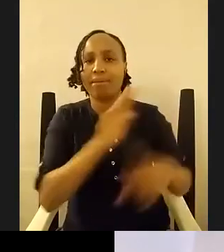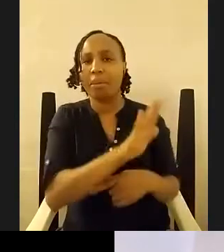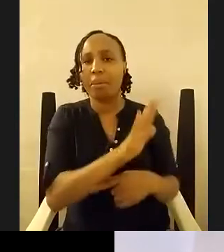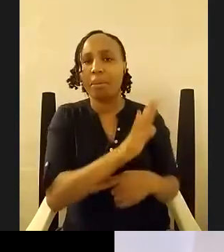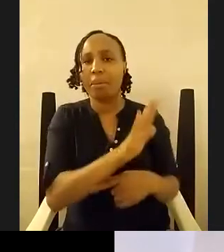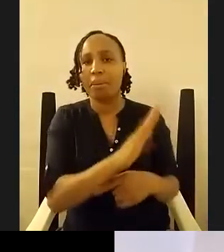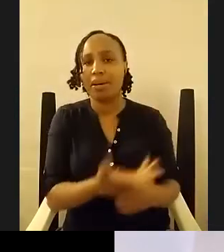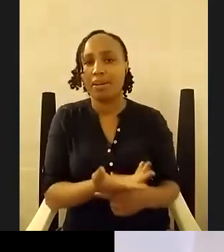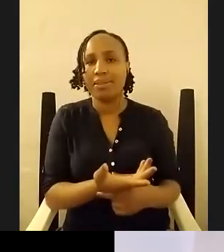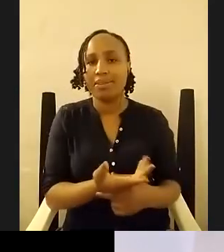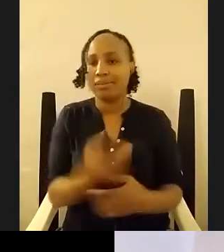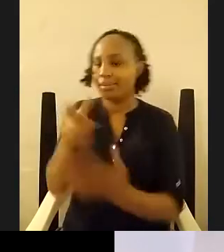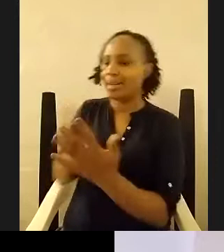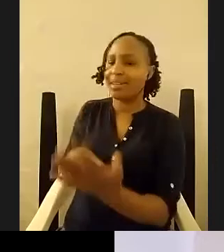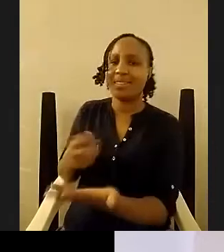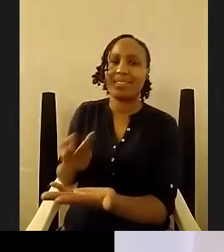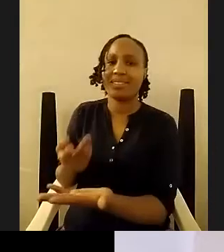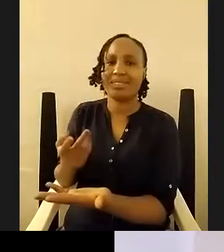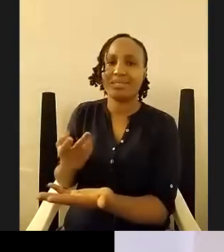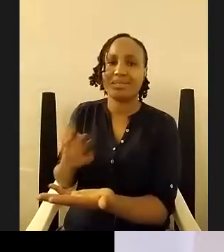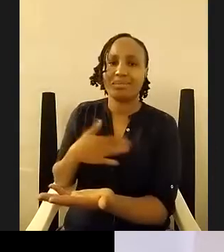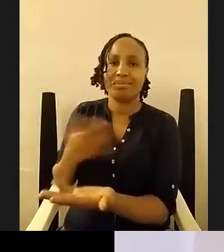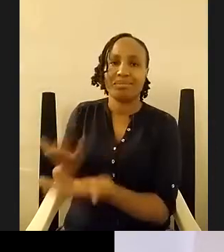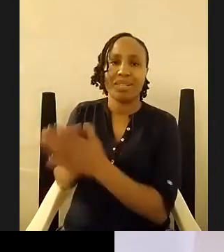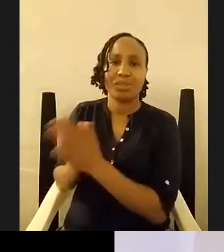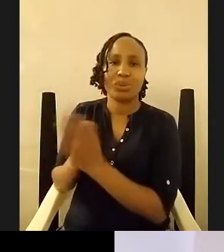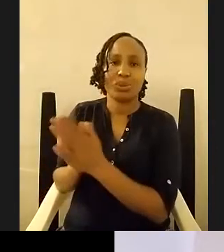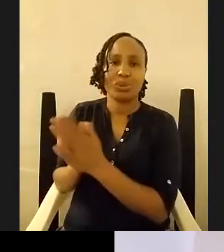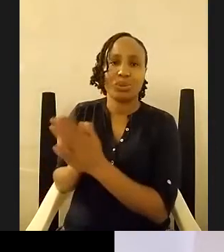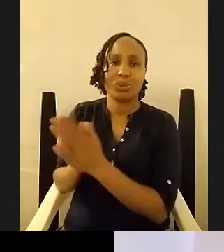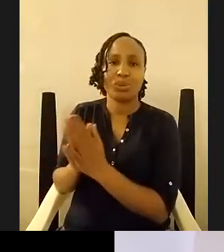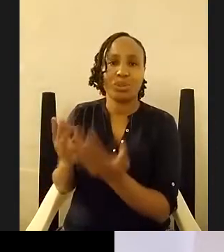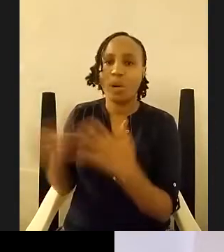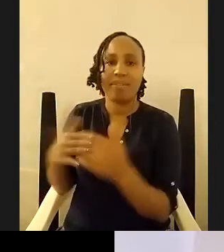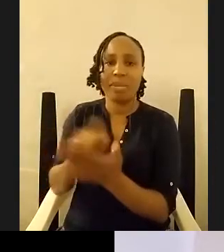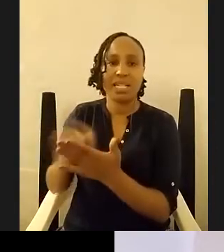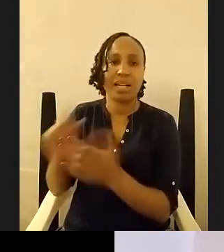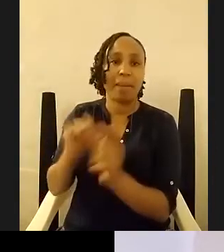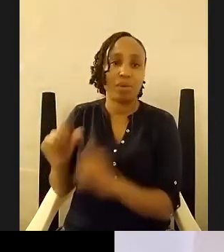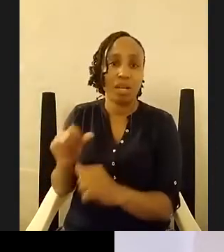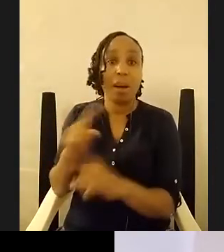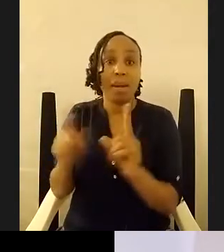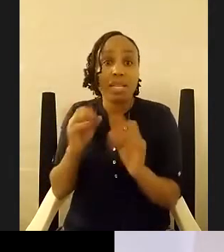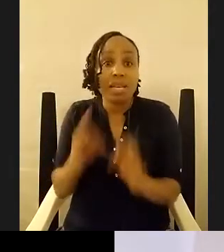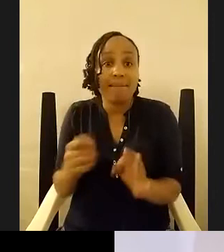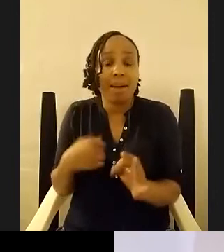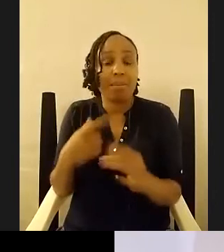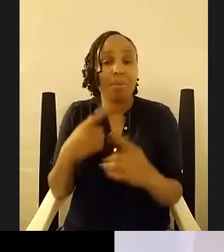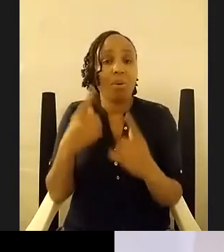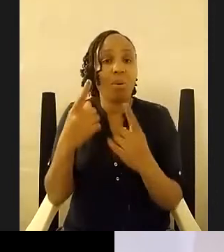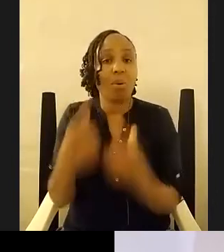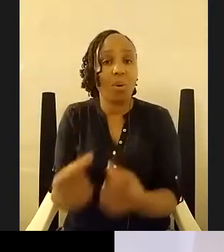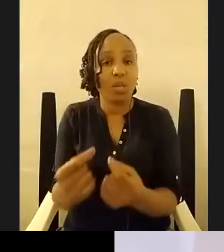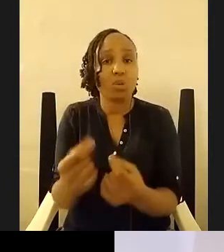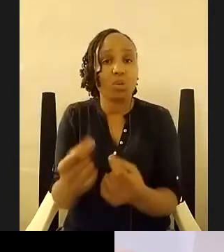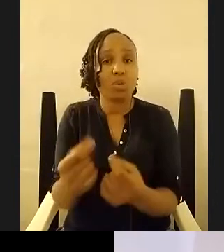the heck it is i'm writing from here about whatever whatever i'm writing about but if i'm going to interrupt their day if i'm